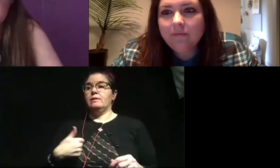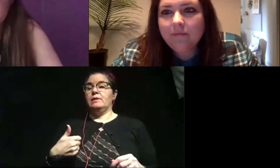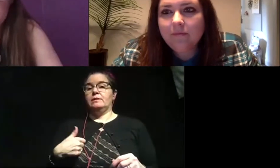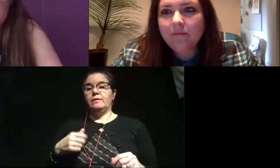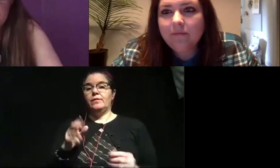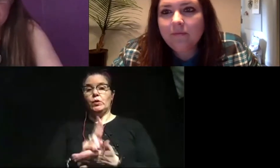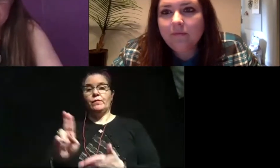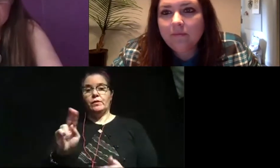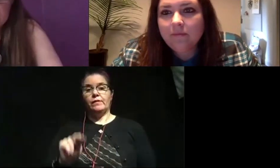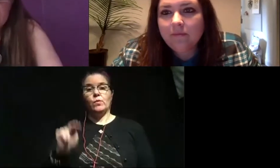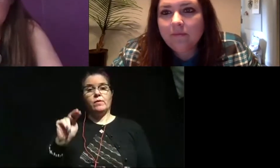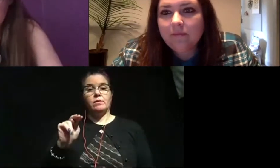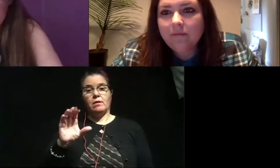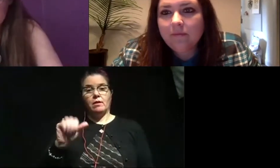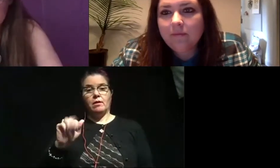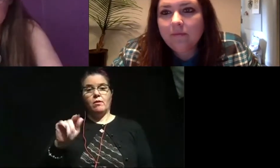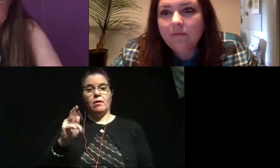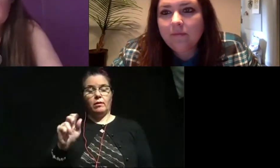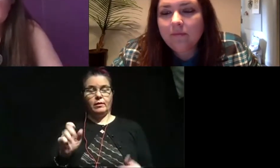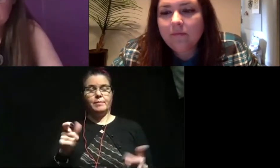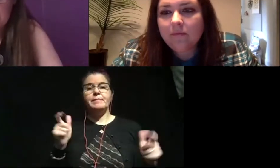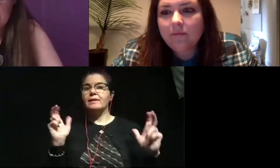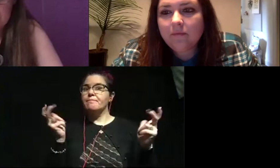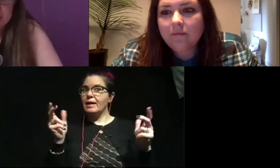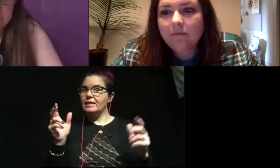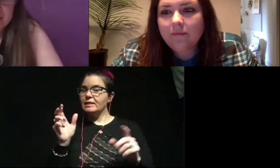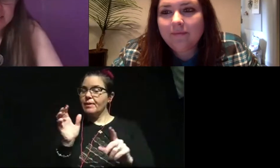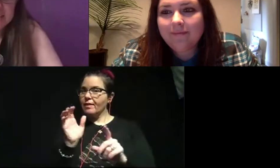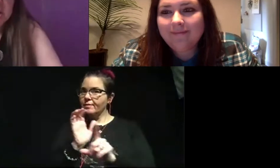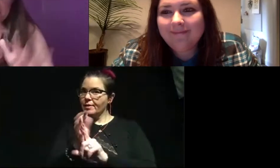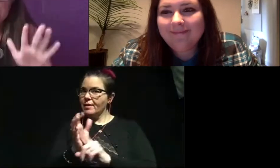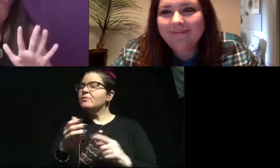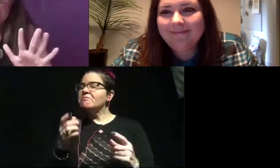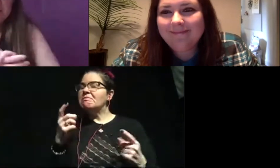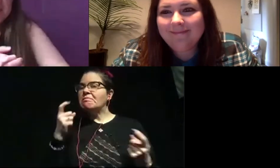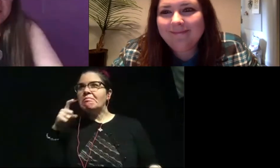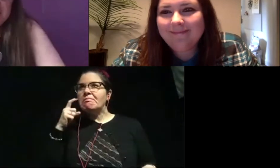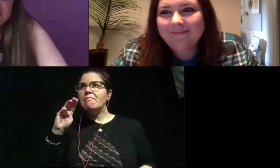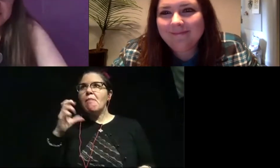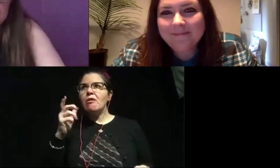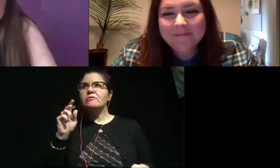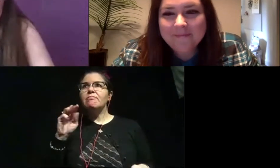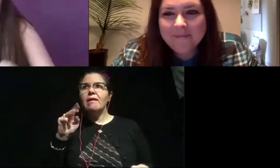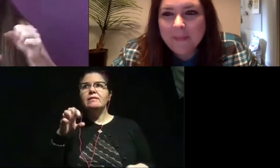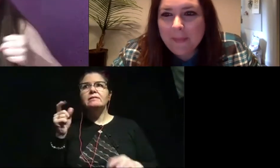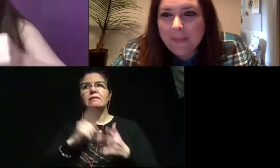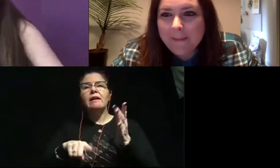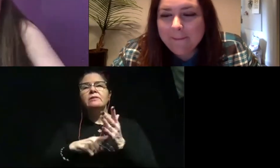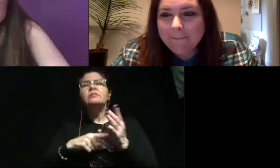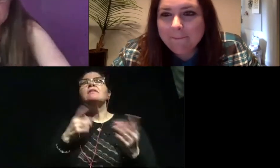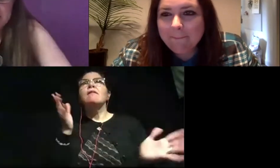University of North Carolina. I'm a huge basketball fan and I'm still crying about March Madness, but it's okay. All right. It was a great,